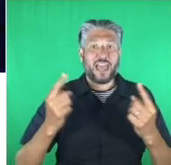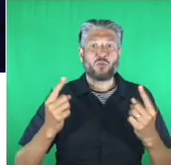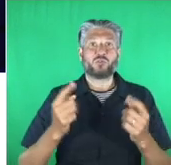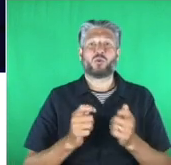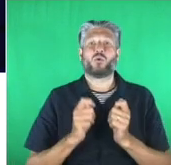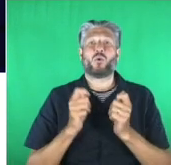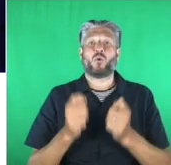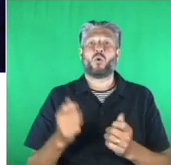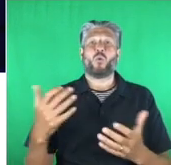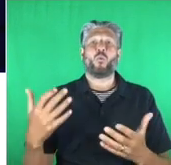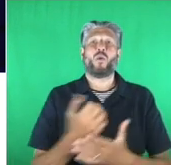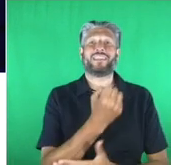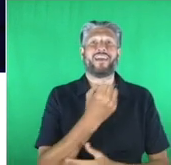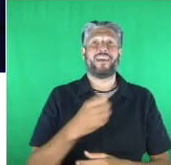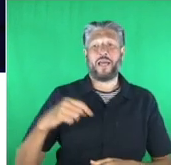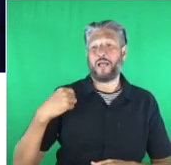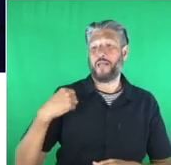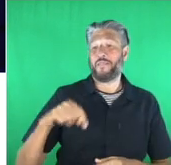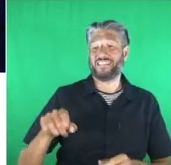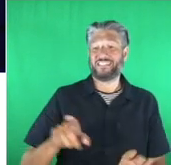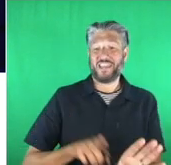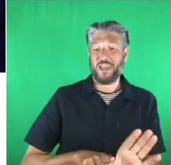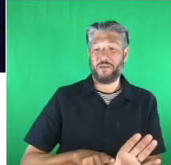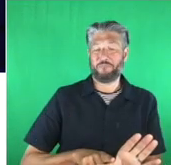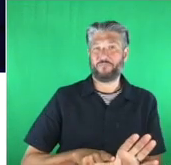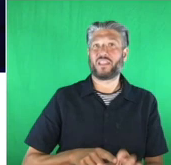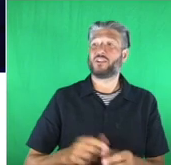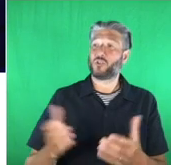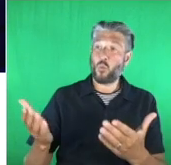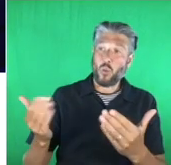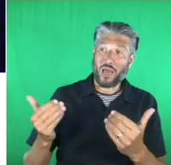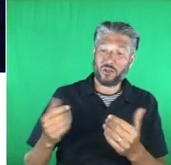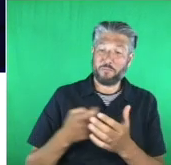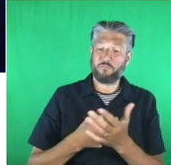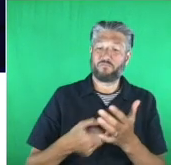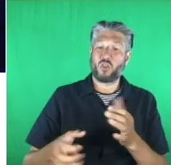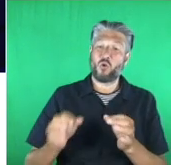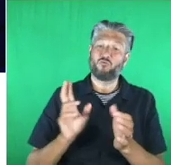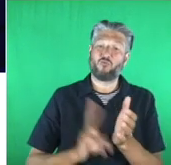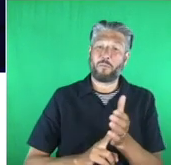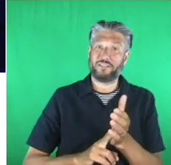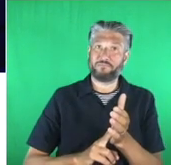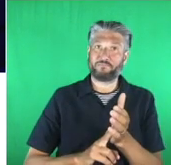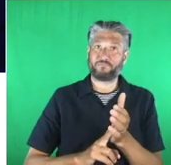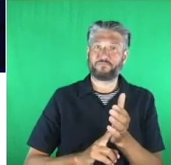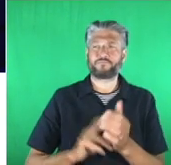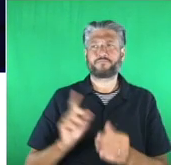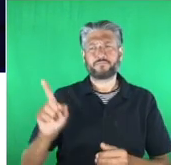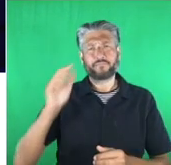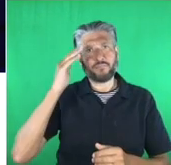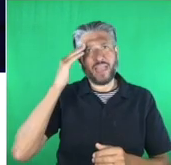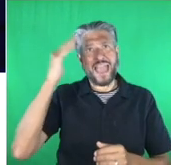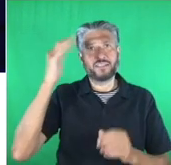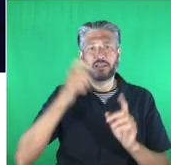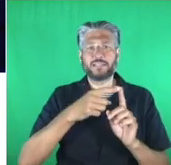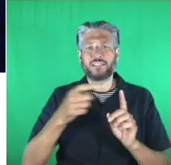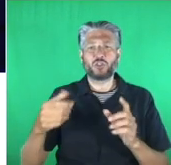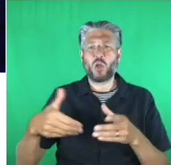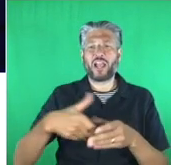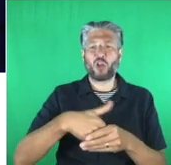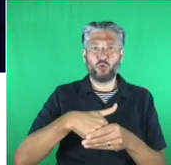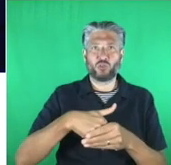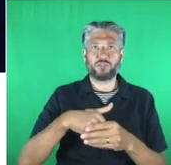say hello to Robin Christofferson, the chief judge of the Tech for Good Awards and the head of digital inclusion at AbilityNet and of course a past winner. So